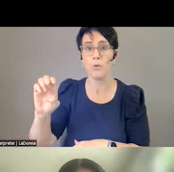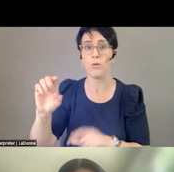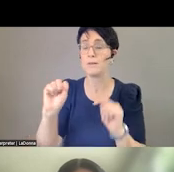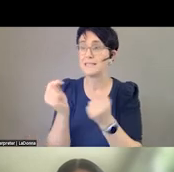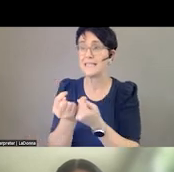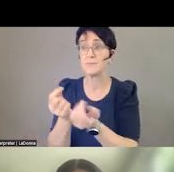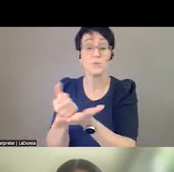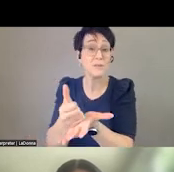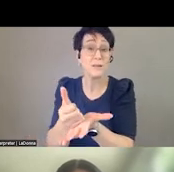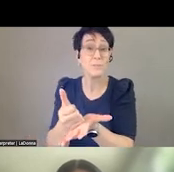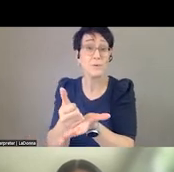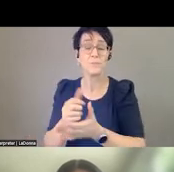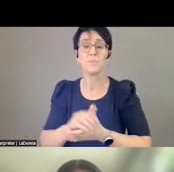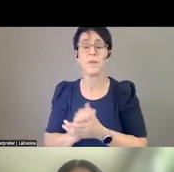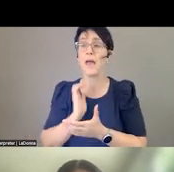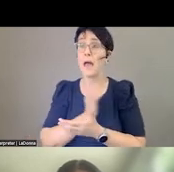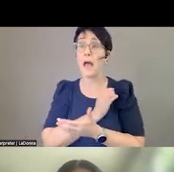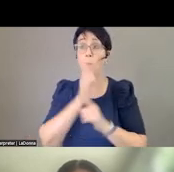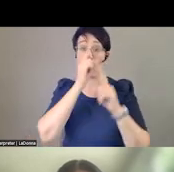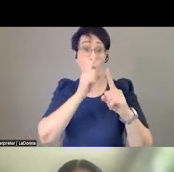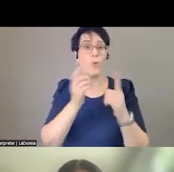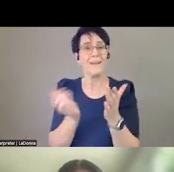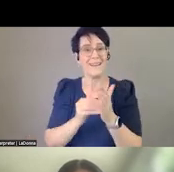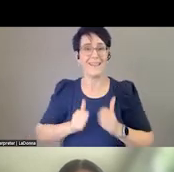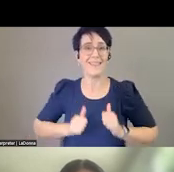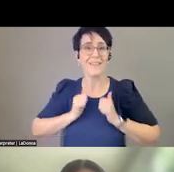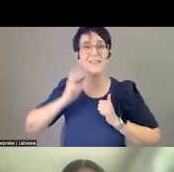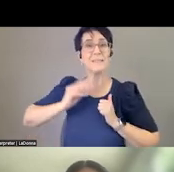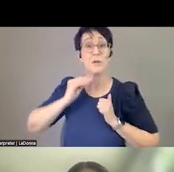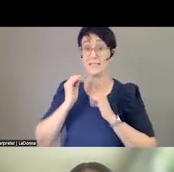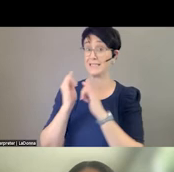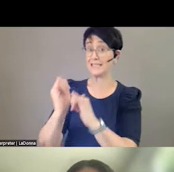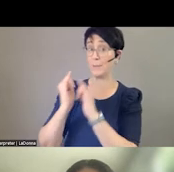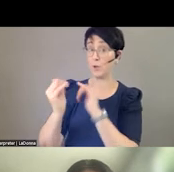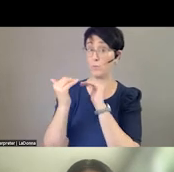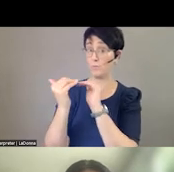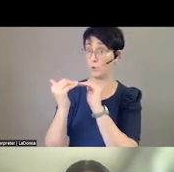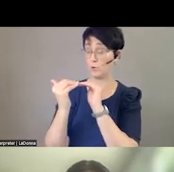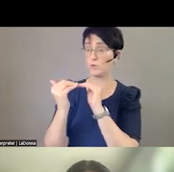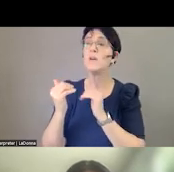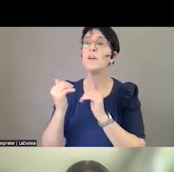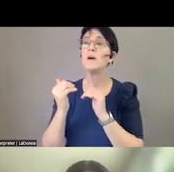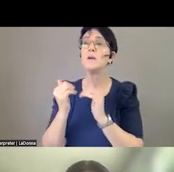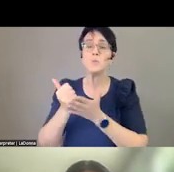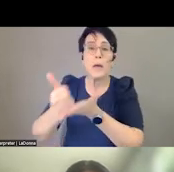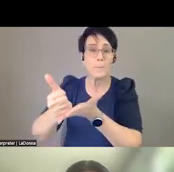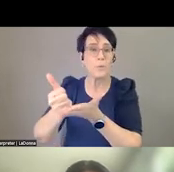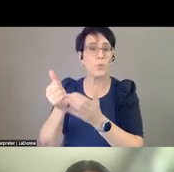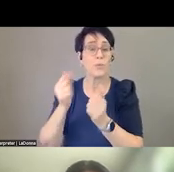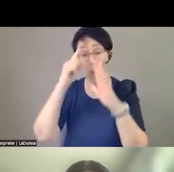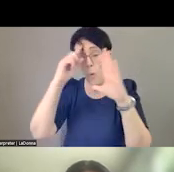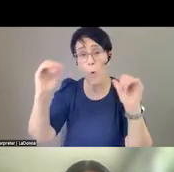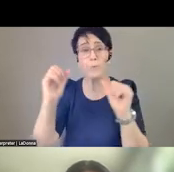use our mutuality, lived experience, along with lending the vision of hope to everyone we serve, and also